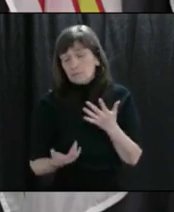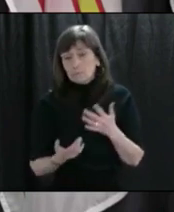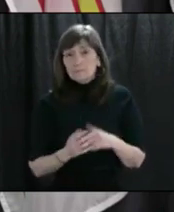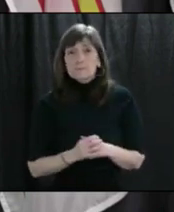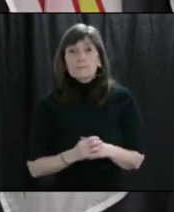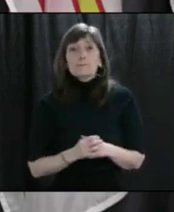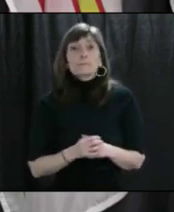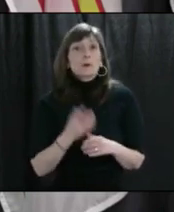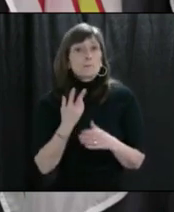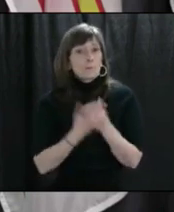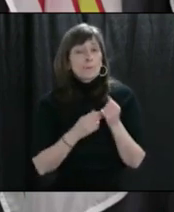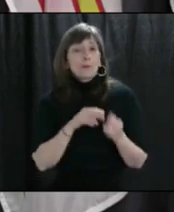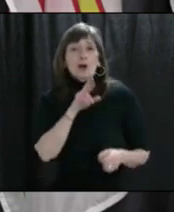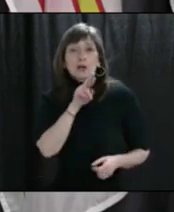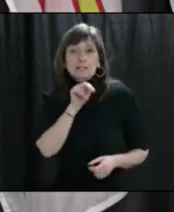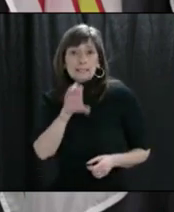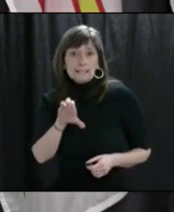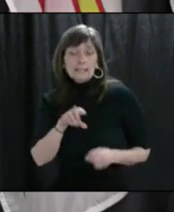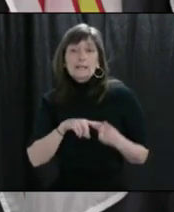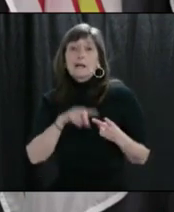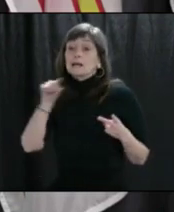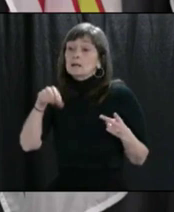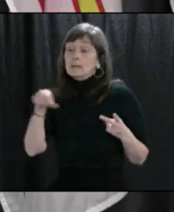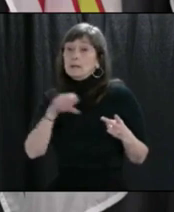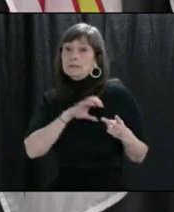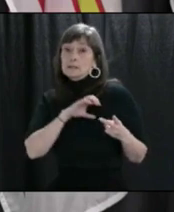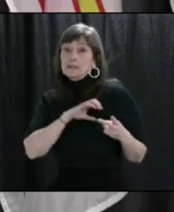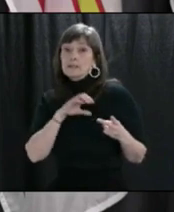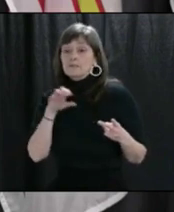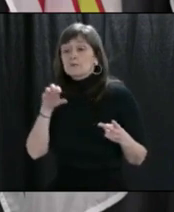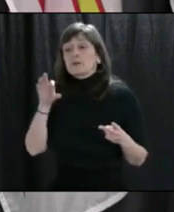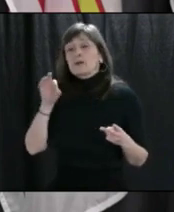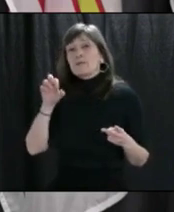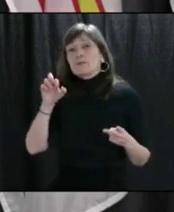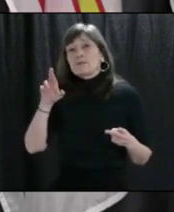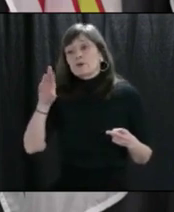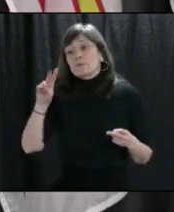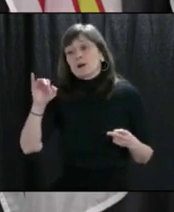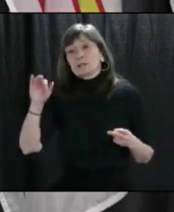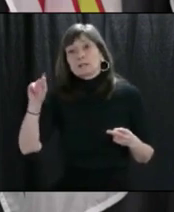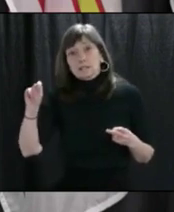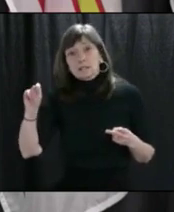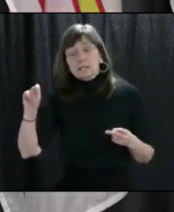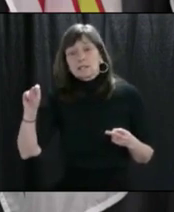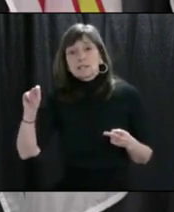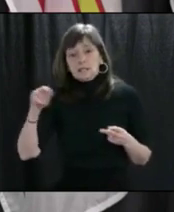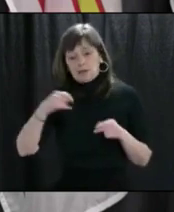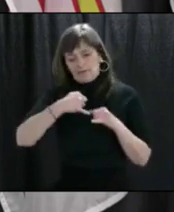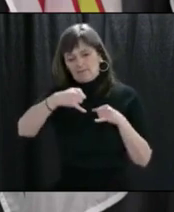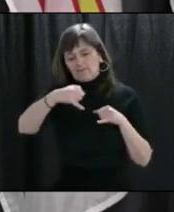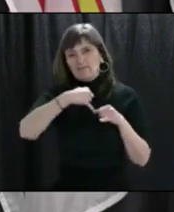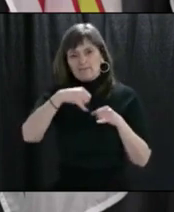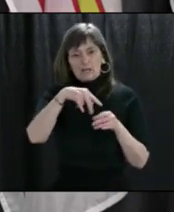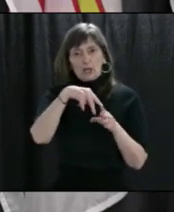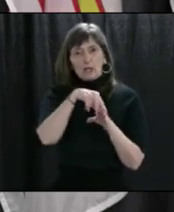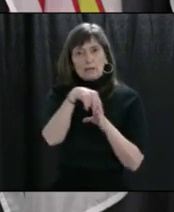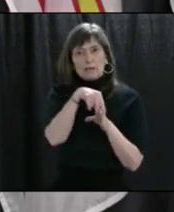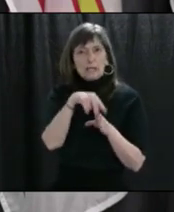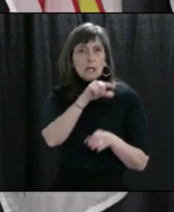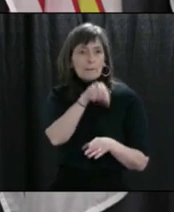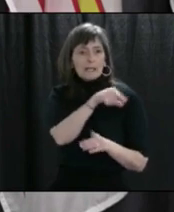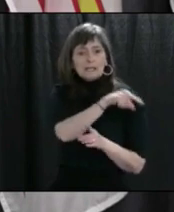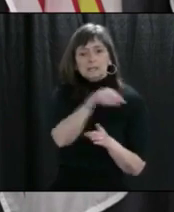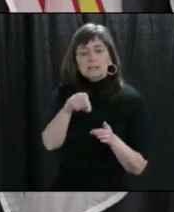both the RNC and the Quebec police, the Fairmont-Labrador West border as well. So right now, it's stressing